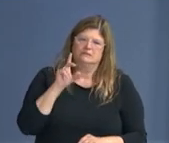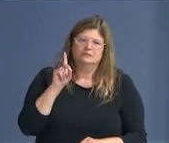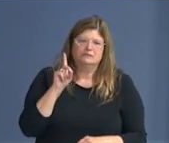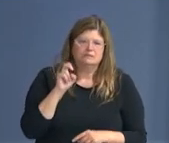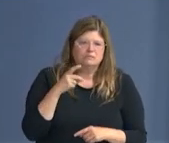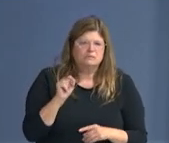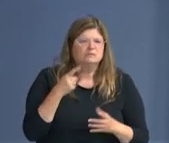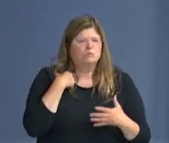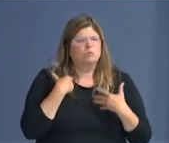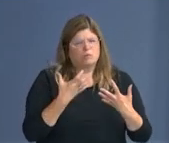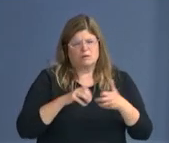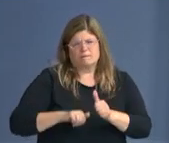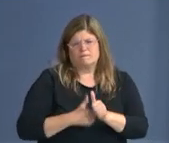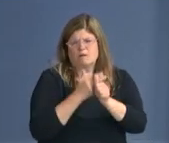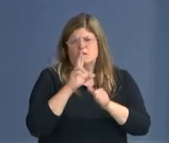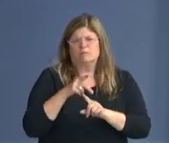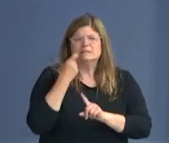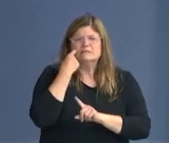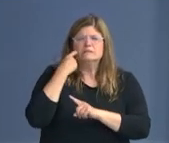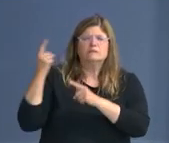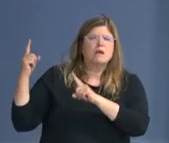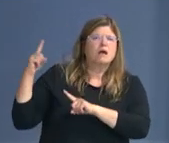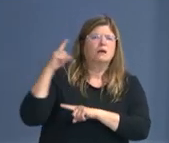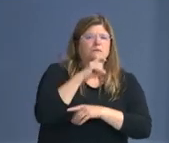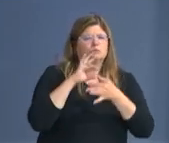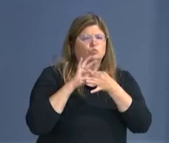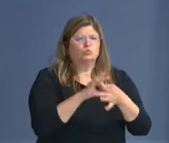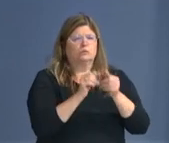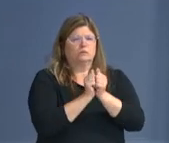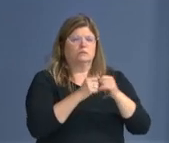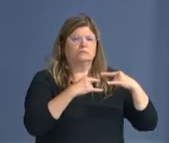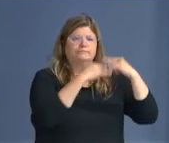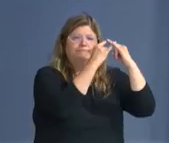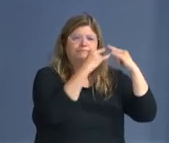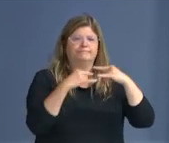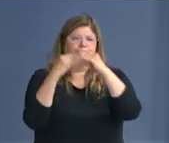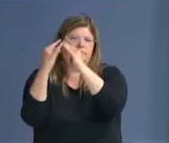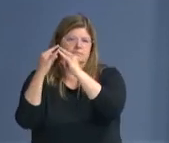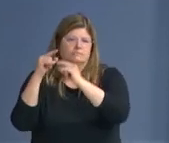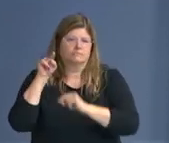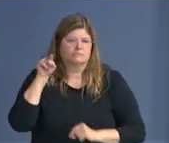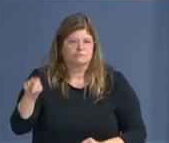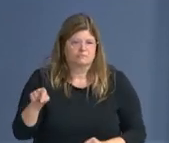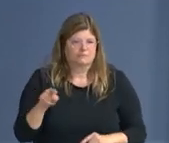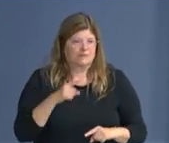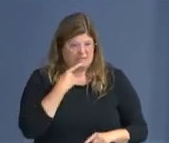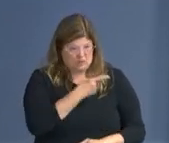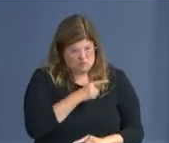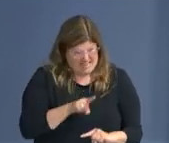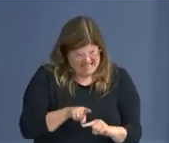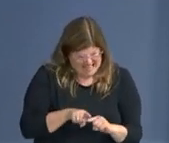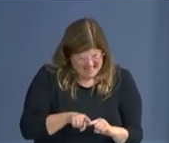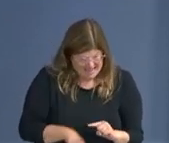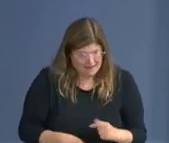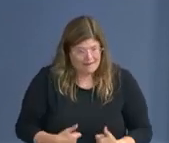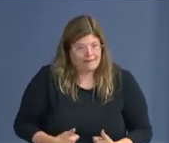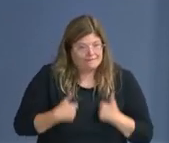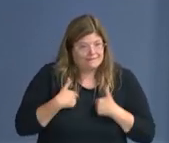Um, you know, you, you said people are not allowed to live in tents in the district. Have you seen the video of the officers